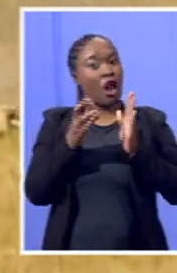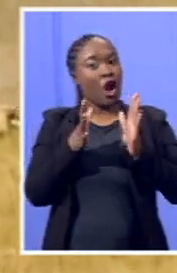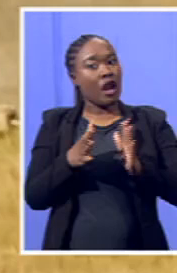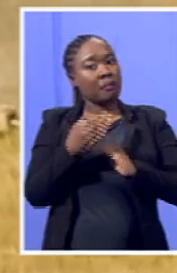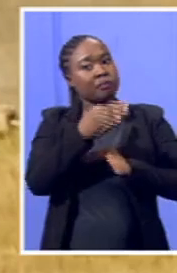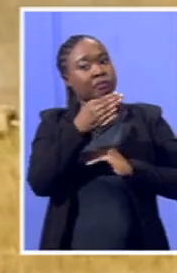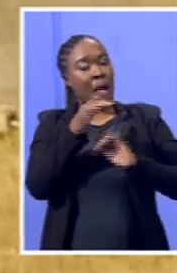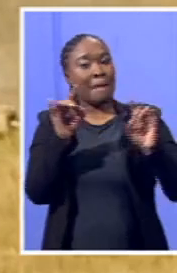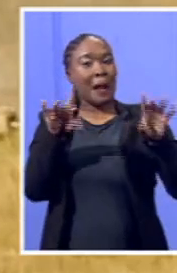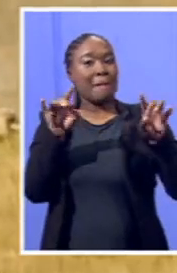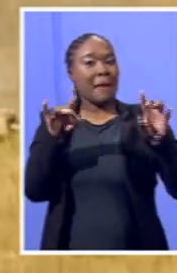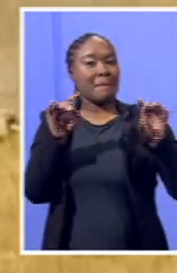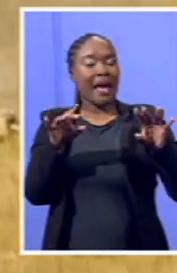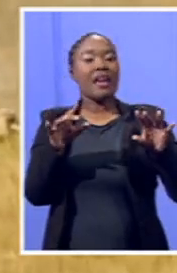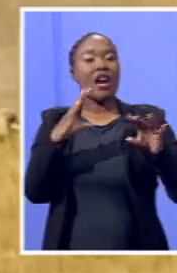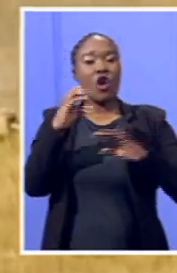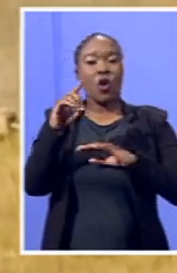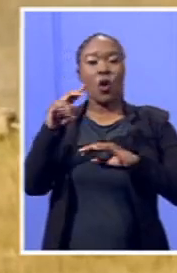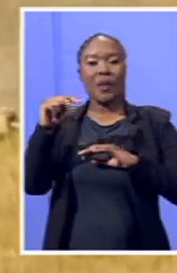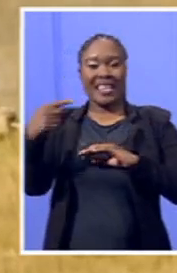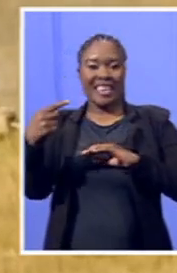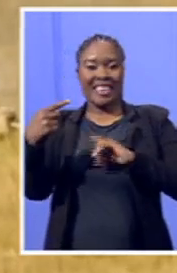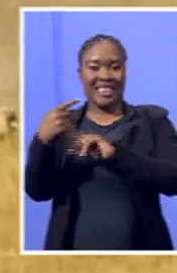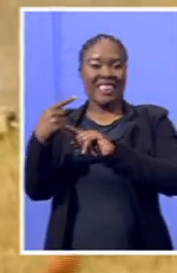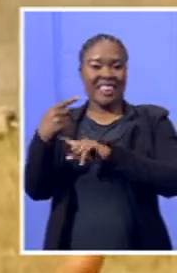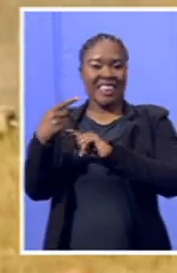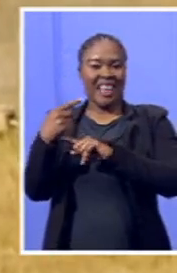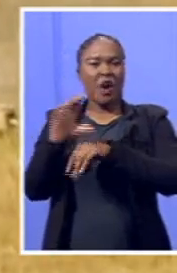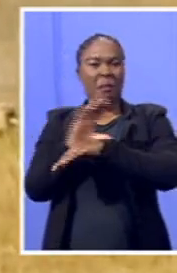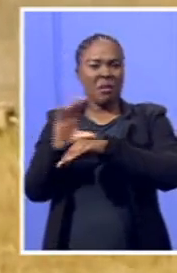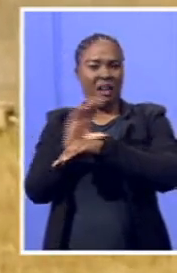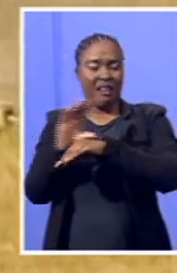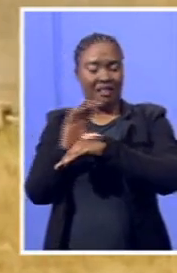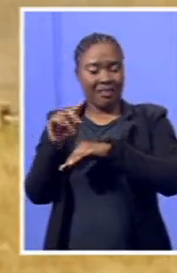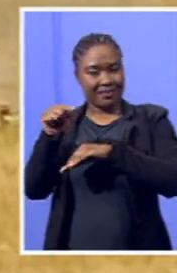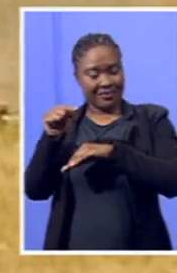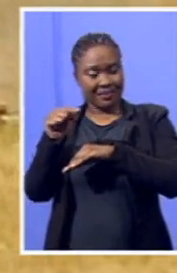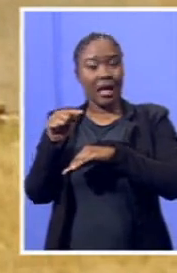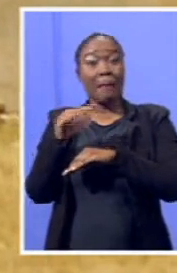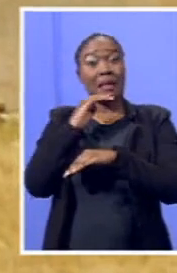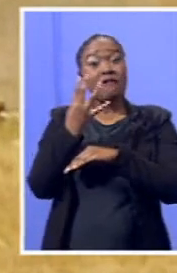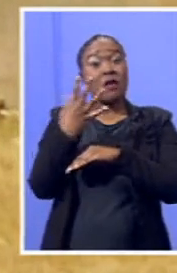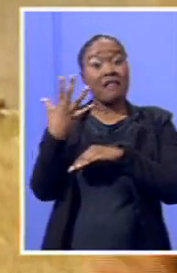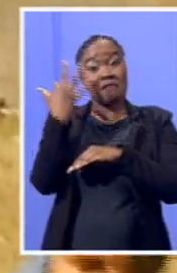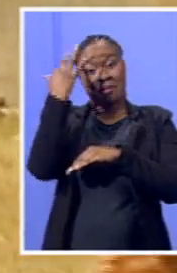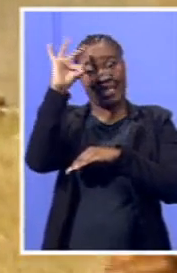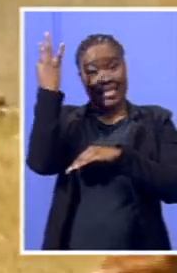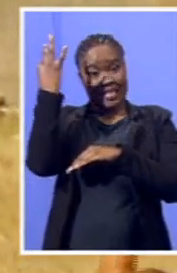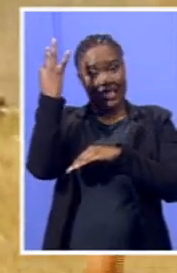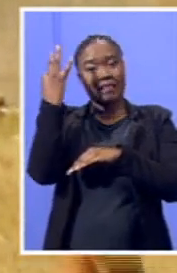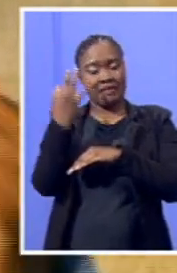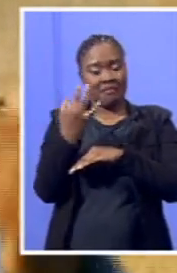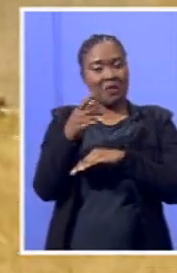coding games. And we hear that they are what they will be spending 45 minutes and the